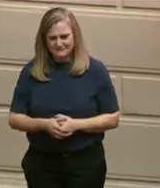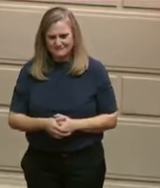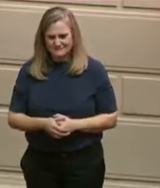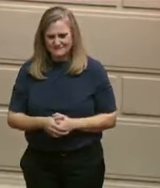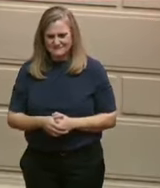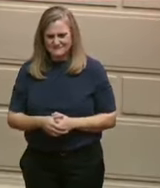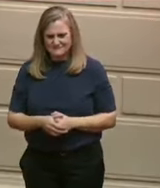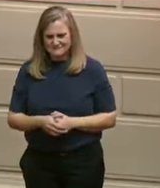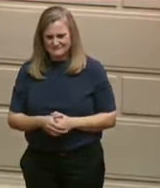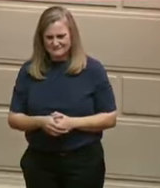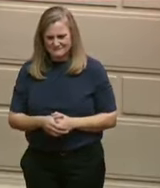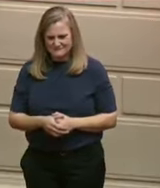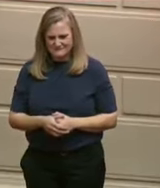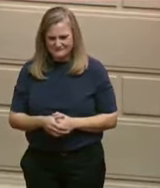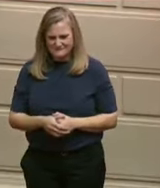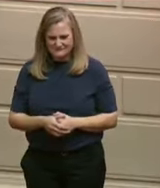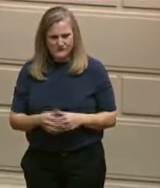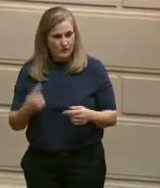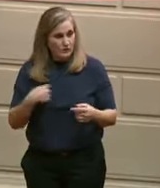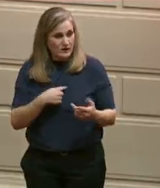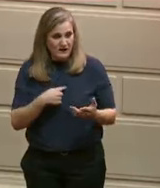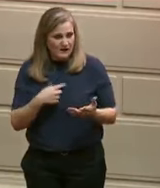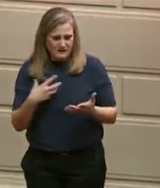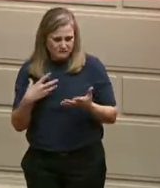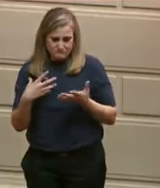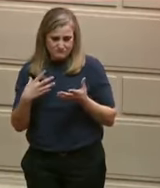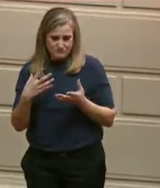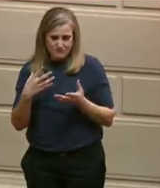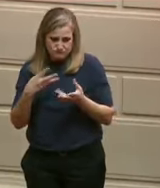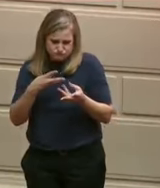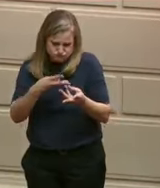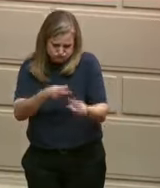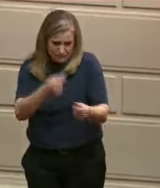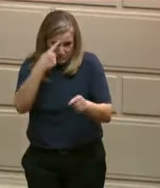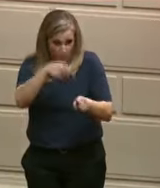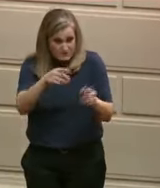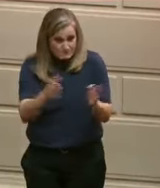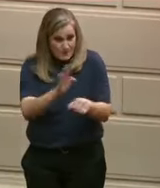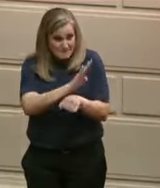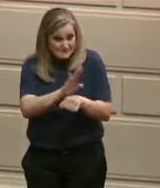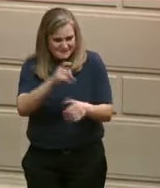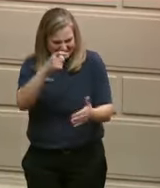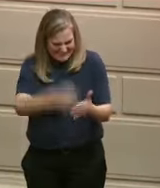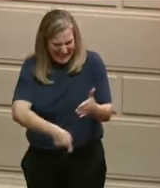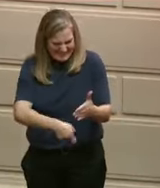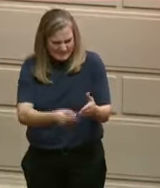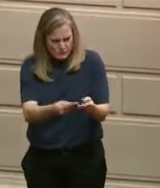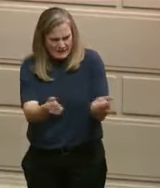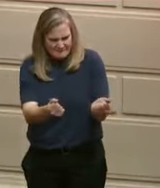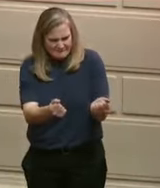relief to local businesses without increasing broad-based taxes a penny.